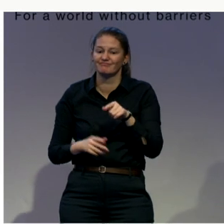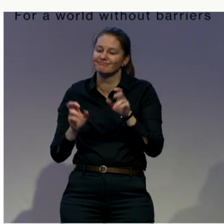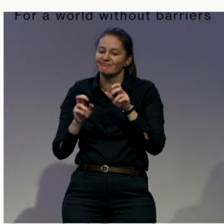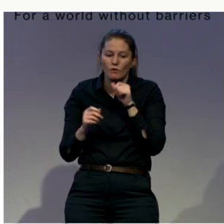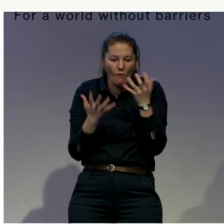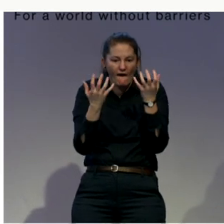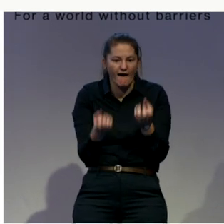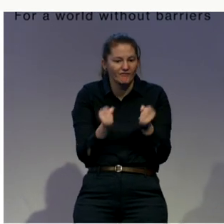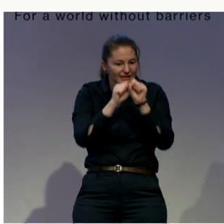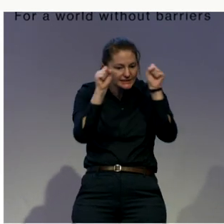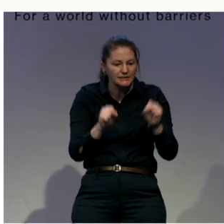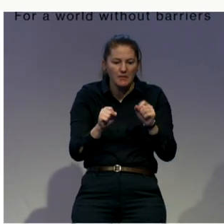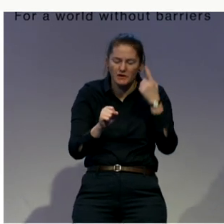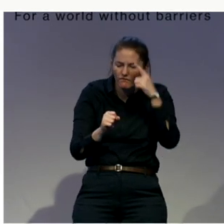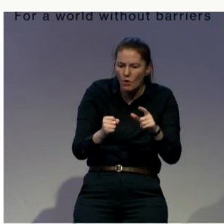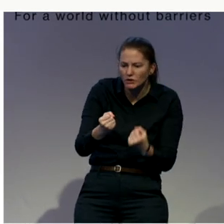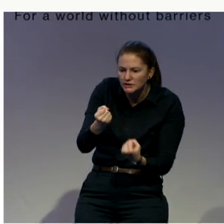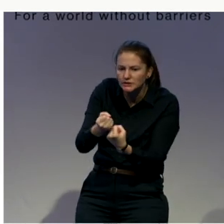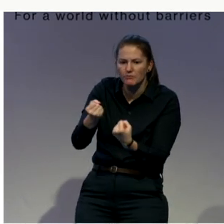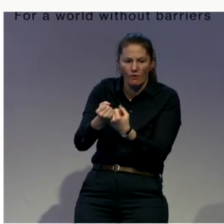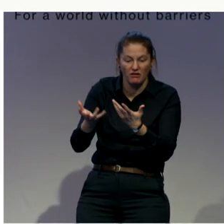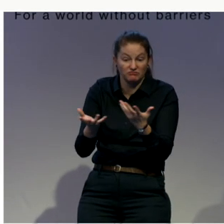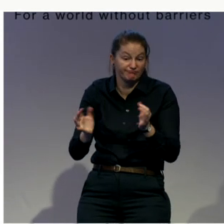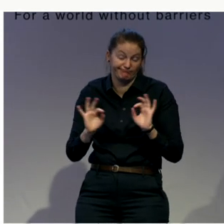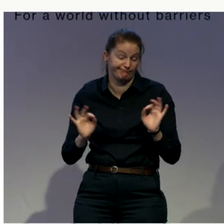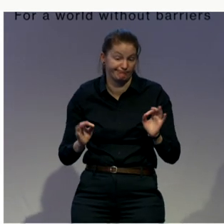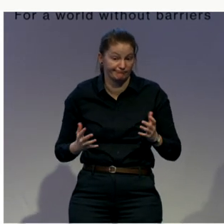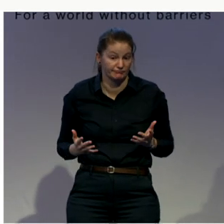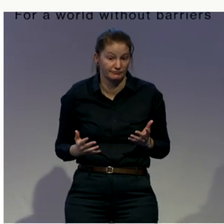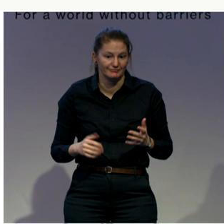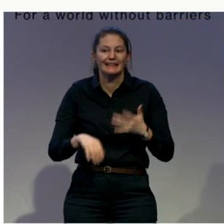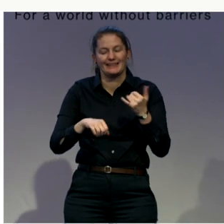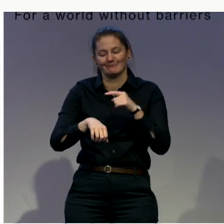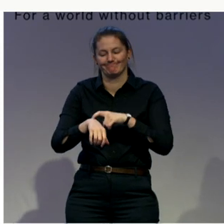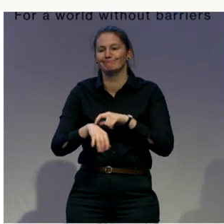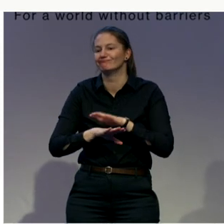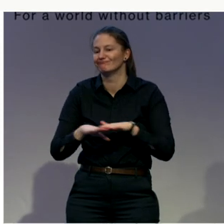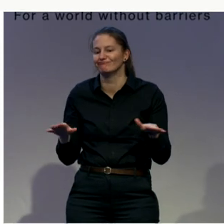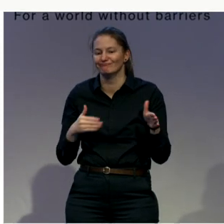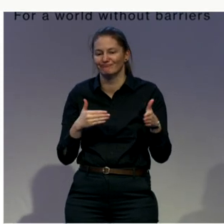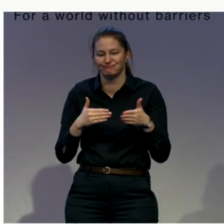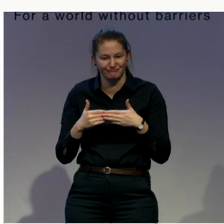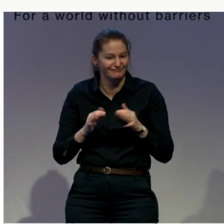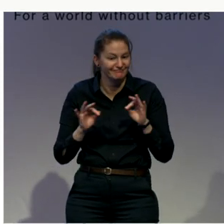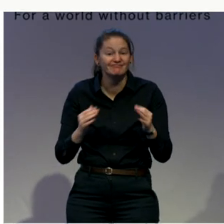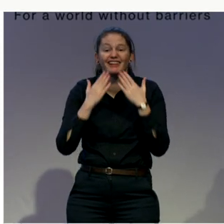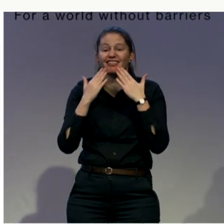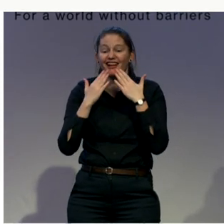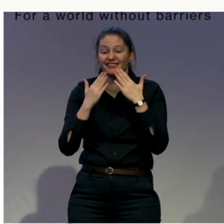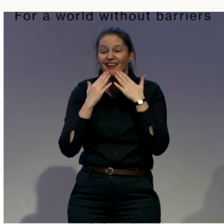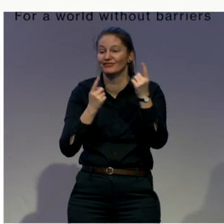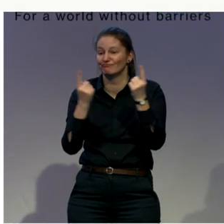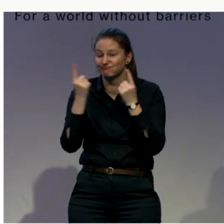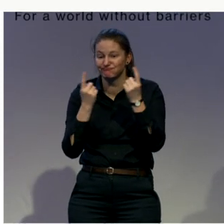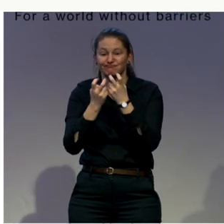you for coming into this session and being very active listeners and participants and